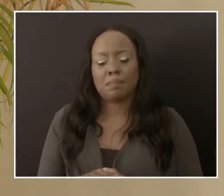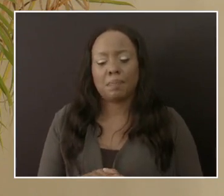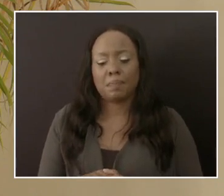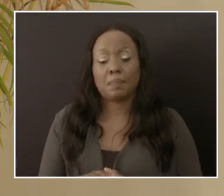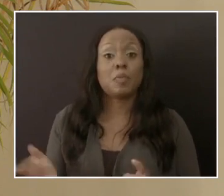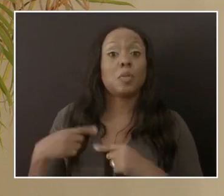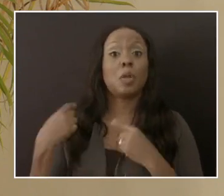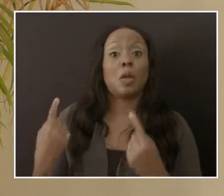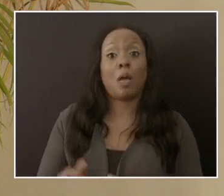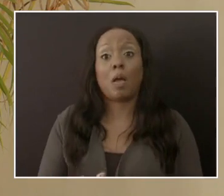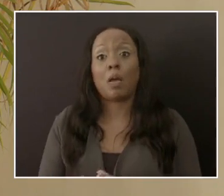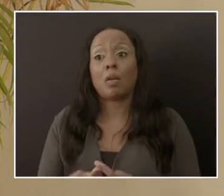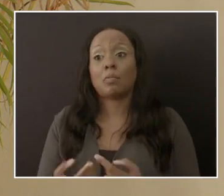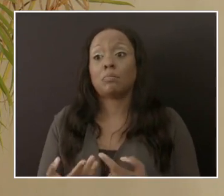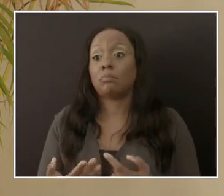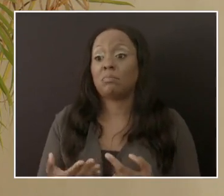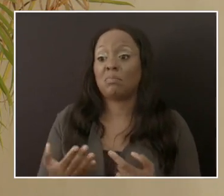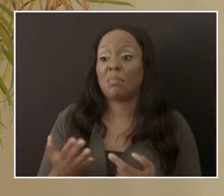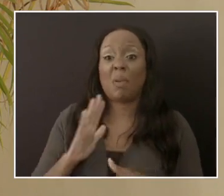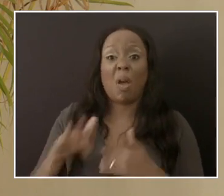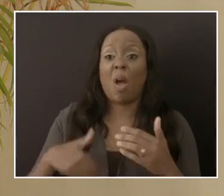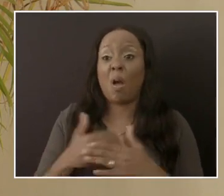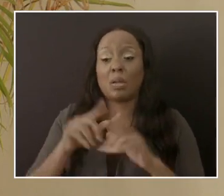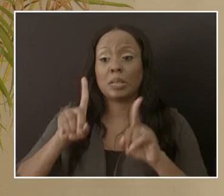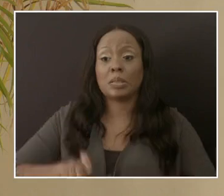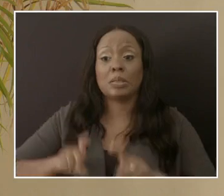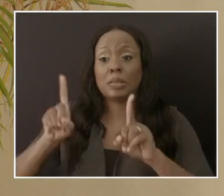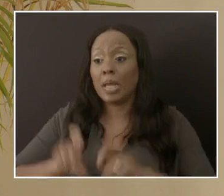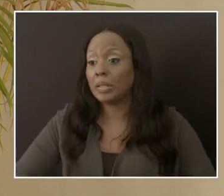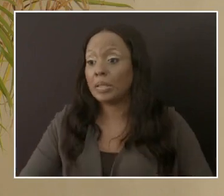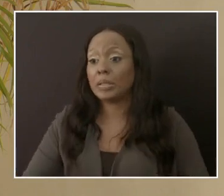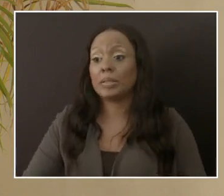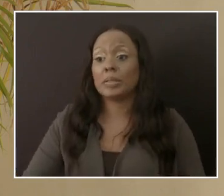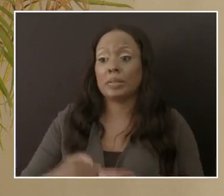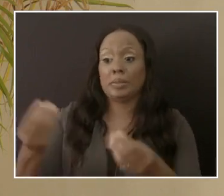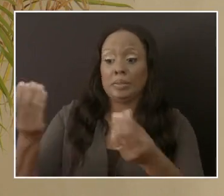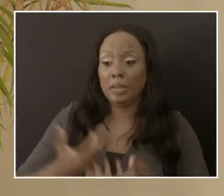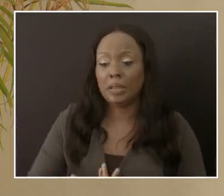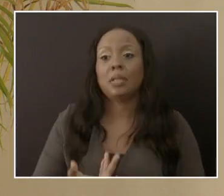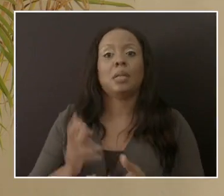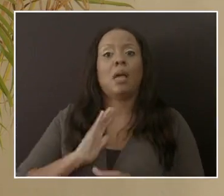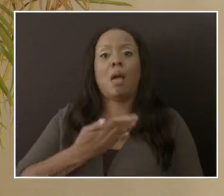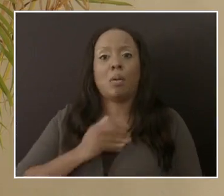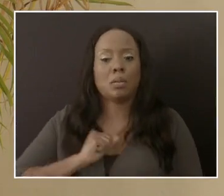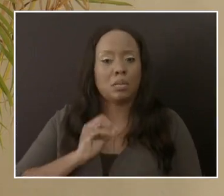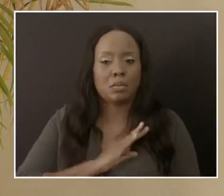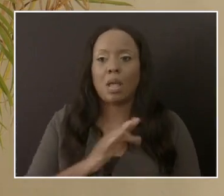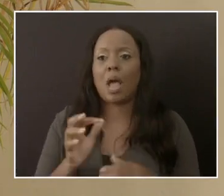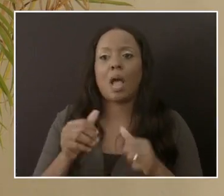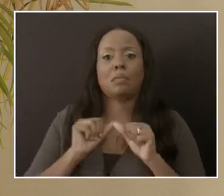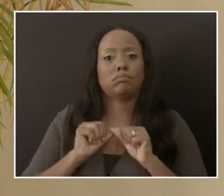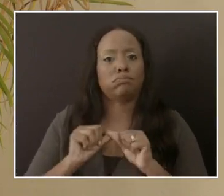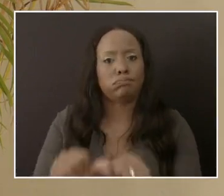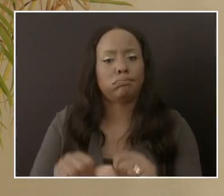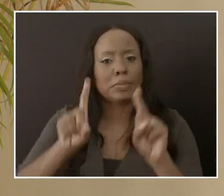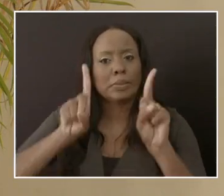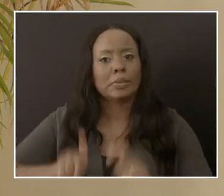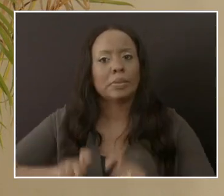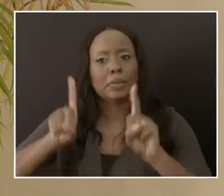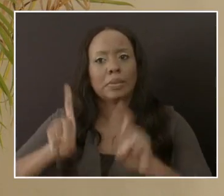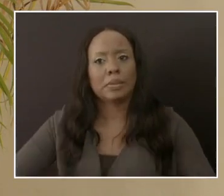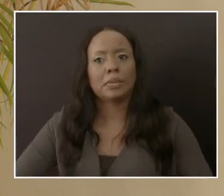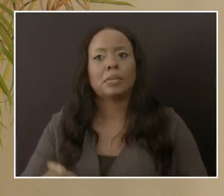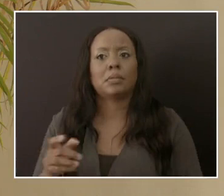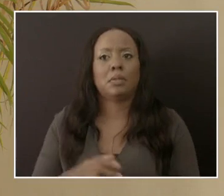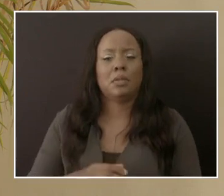able to handle all the samples that are coming in. We do have enough staff and enough reagent to continue doing testing for our national